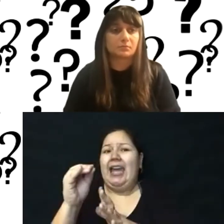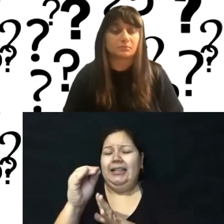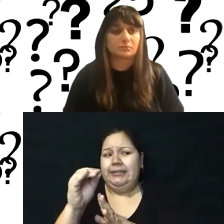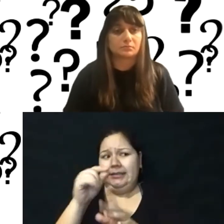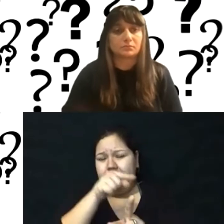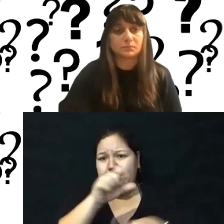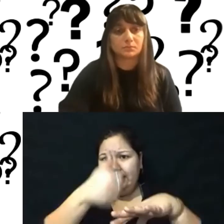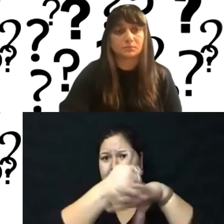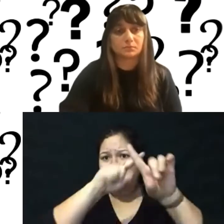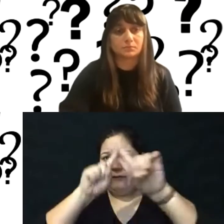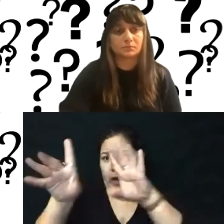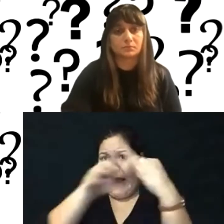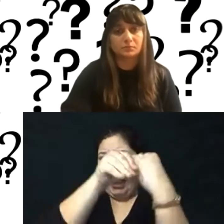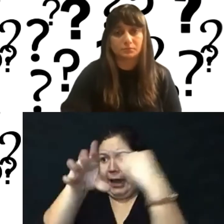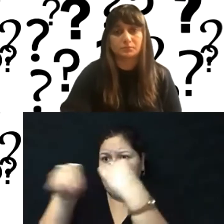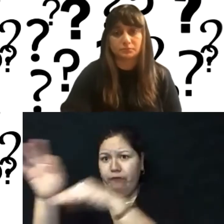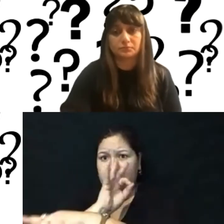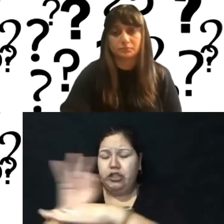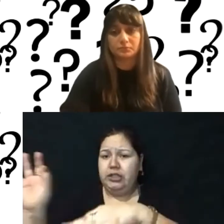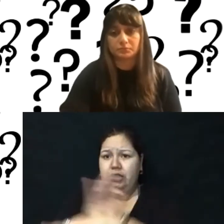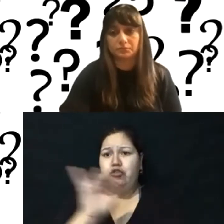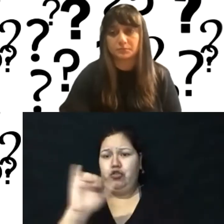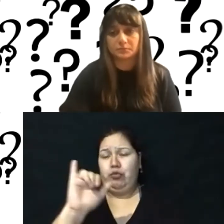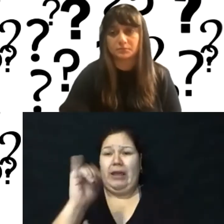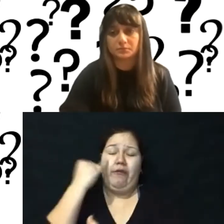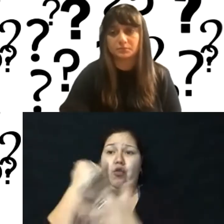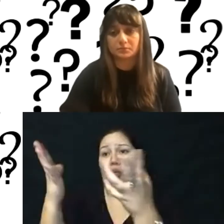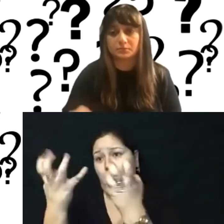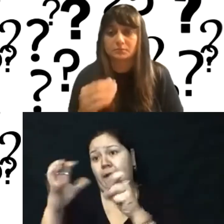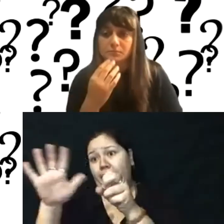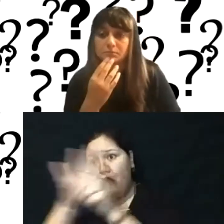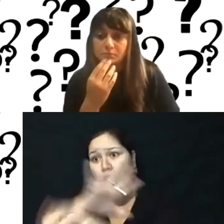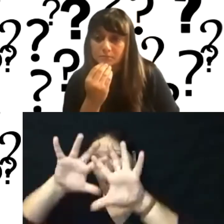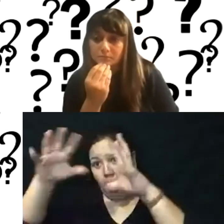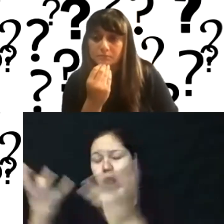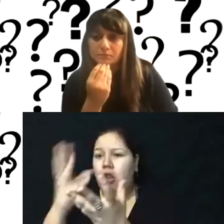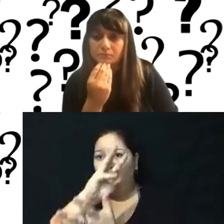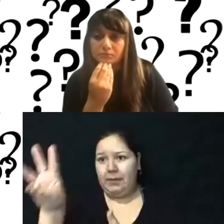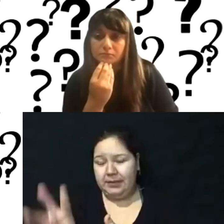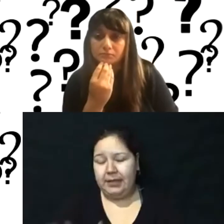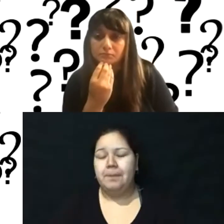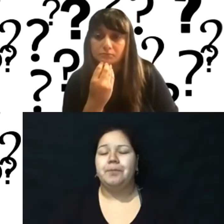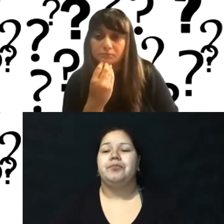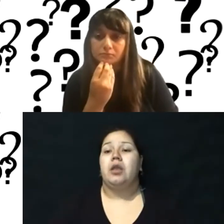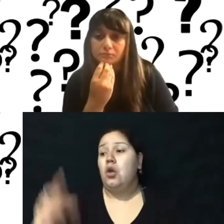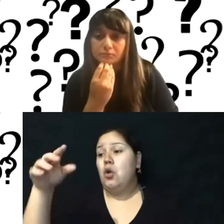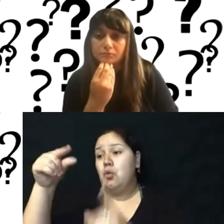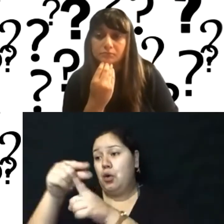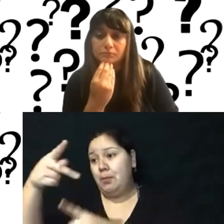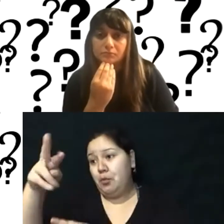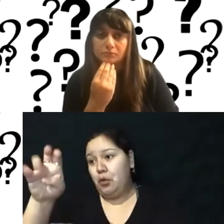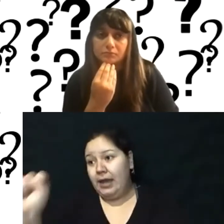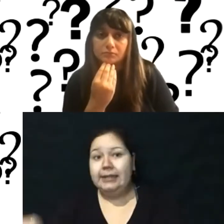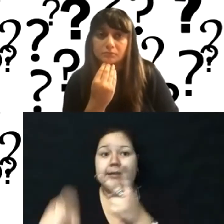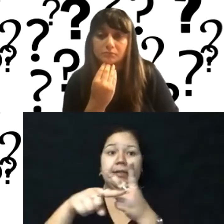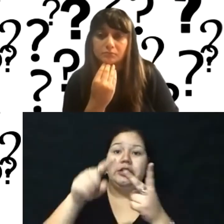together make up the functionality and features that you need. I think that the difference between WordPress and Squarespace and Wix, and then, you know,